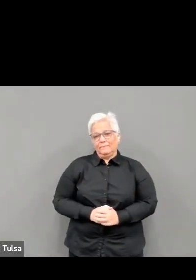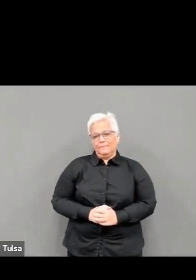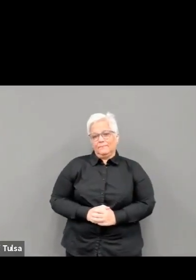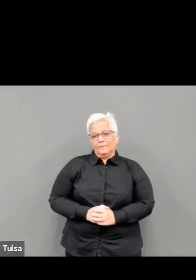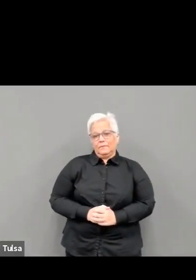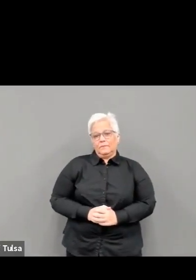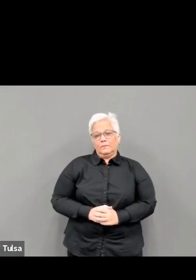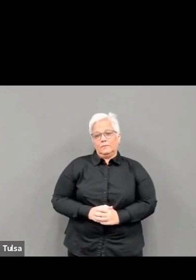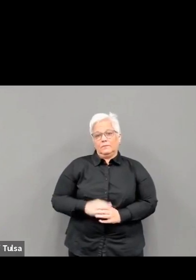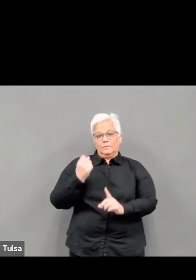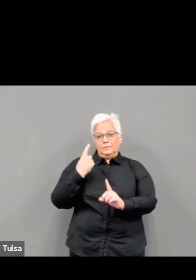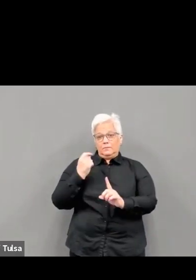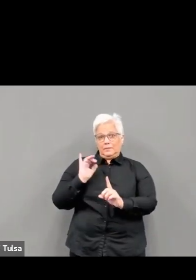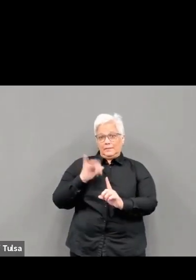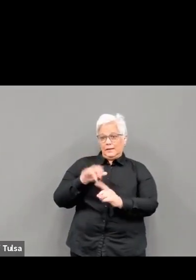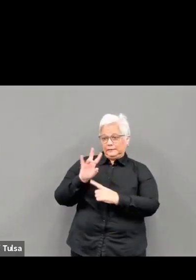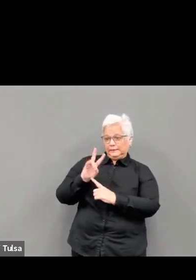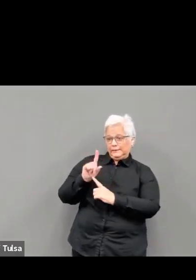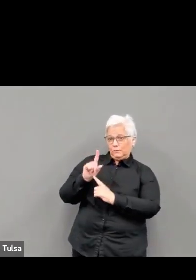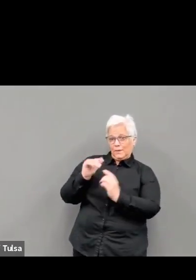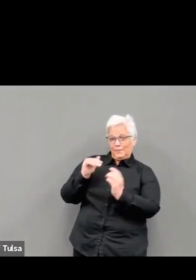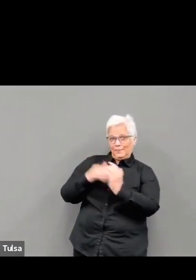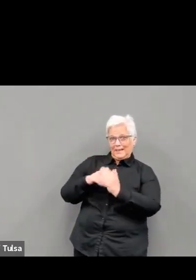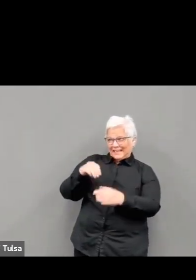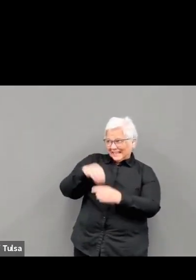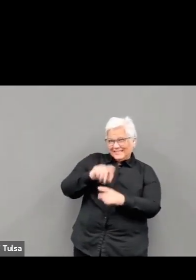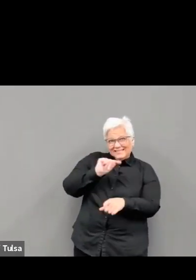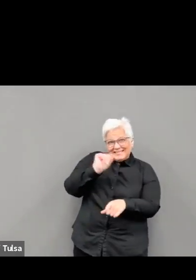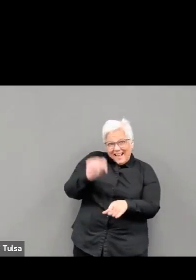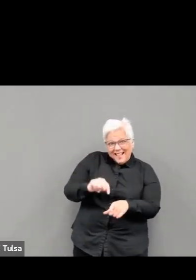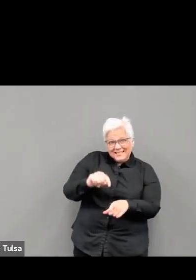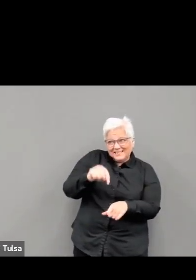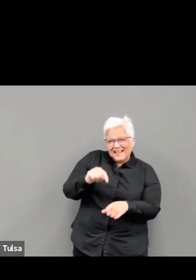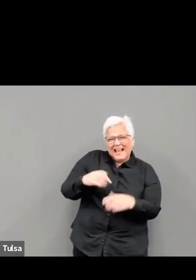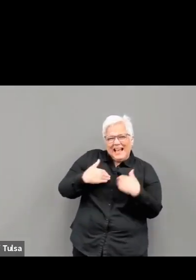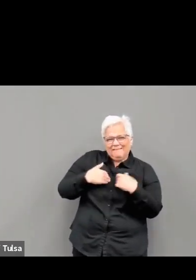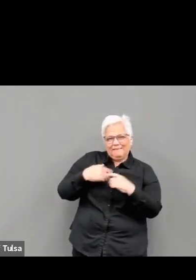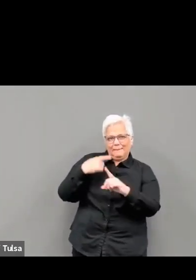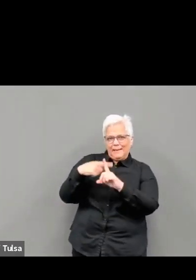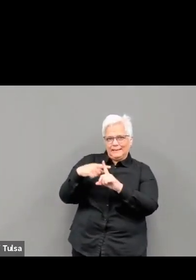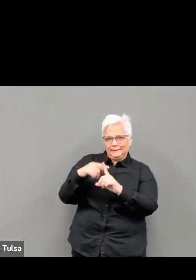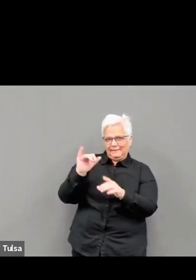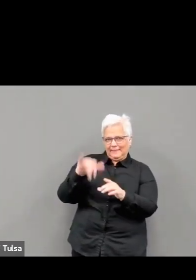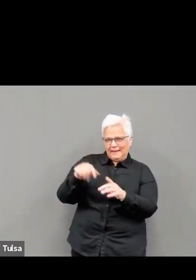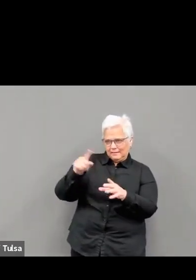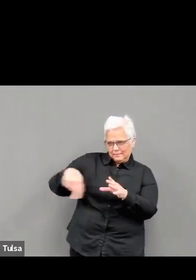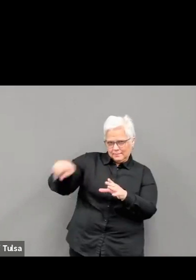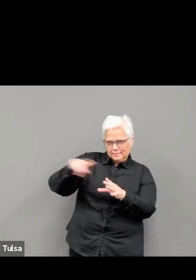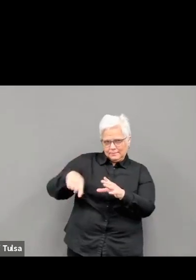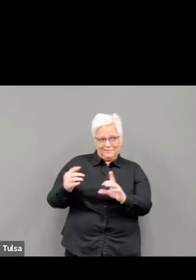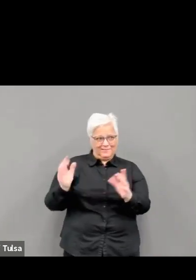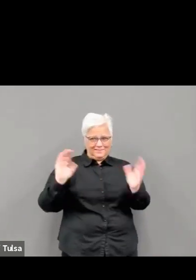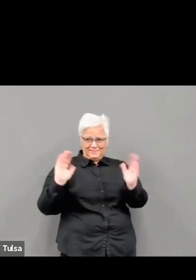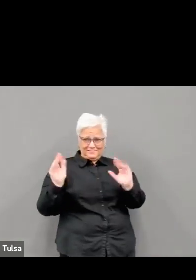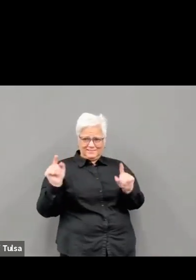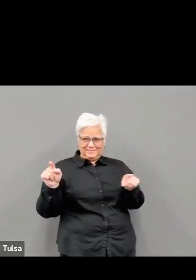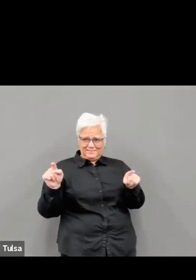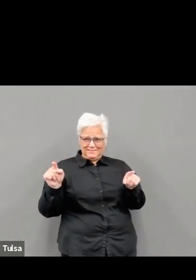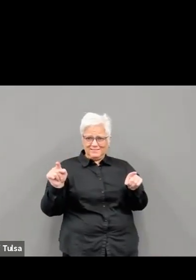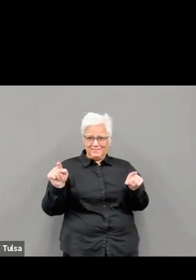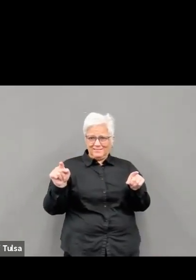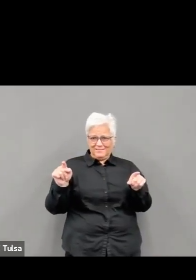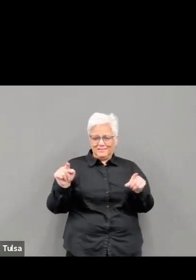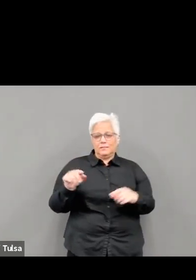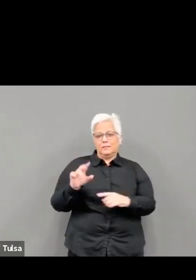Tulsa County. Those are all unique cases. Our total deaths in Tulsa County from COVID-19 are 723.